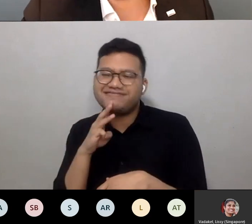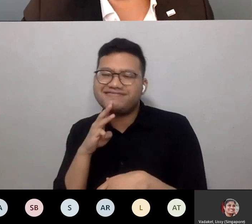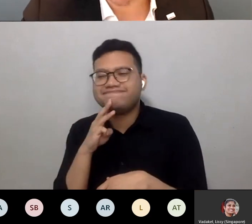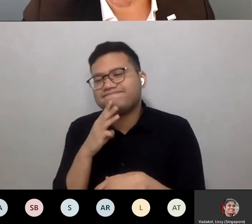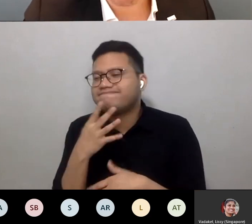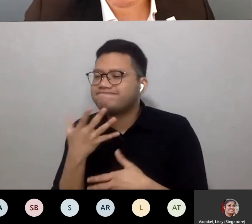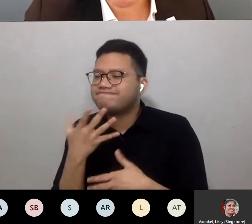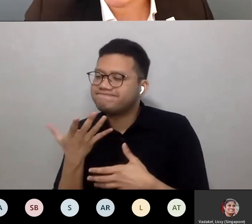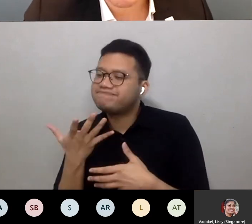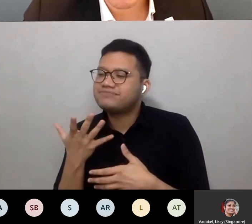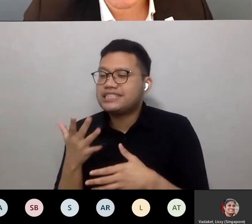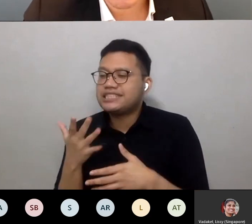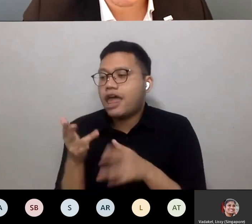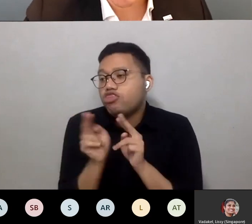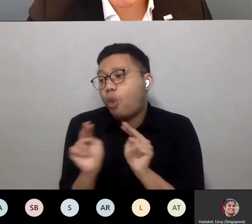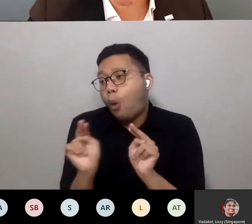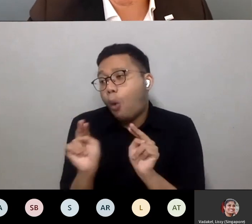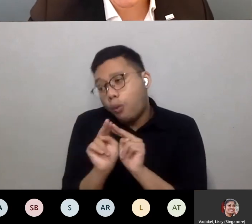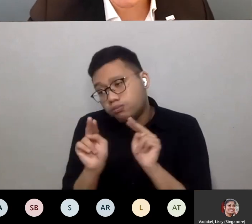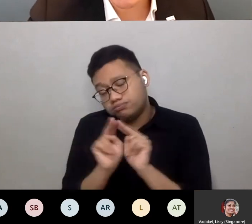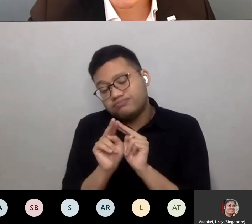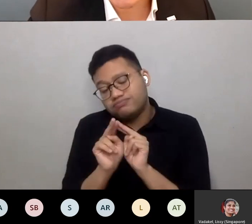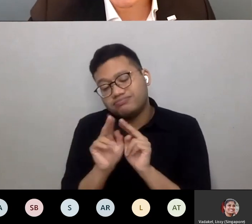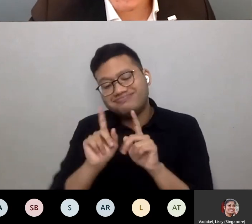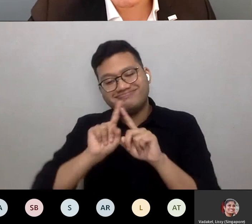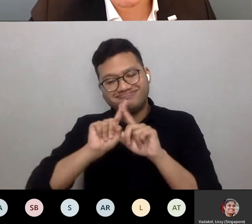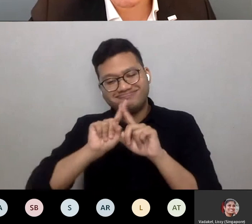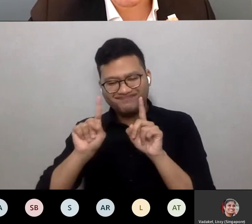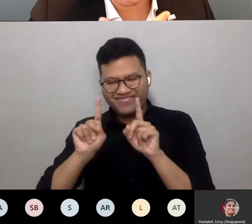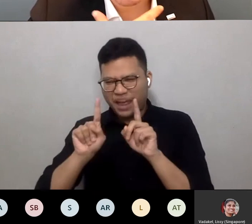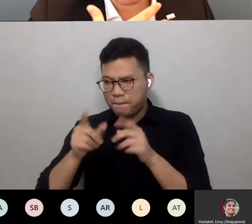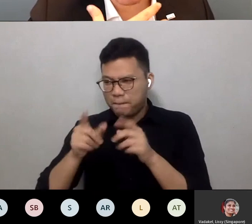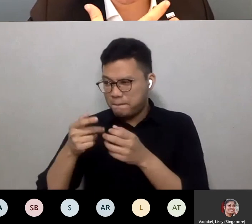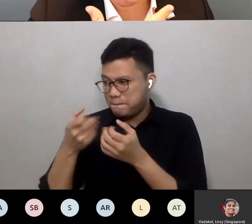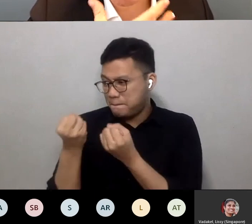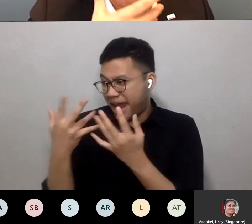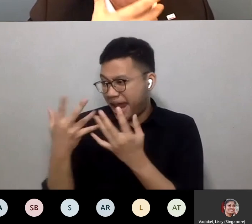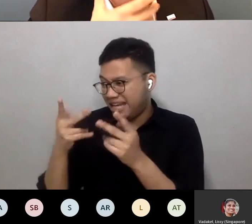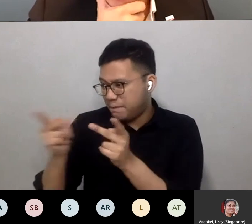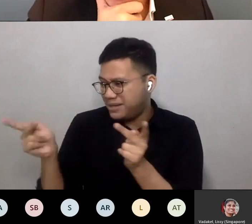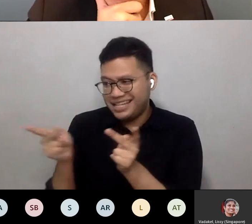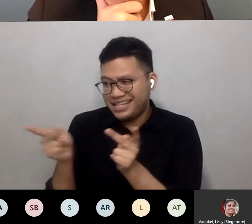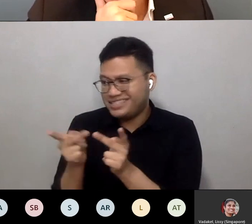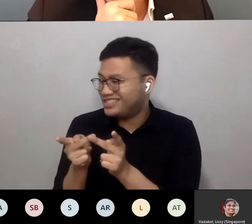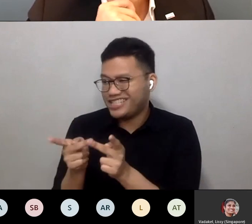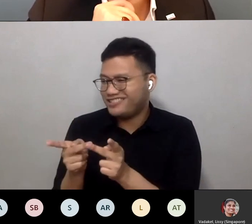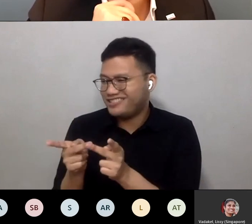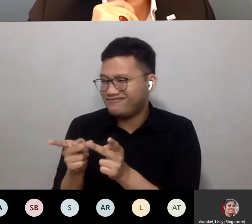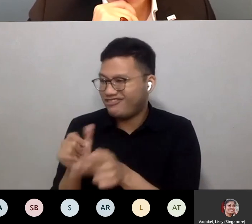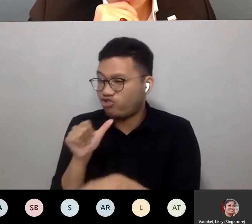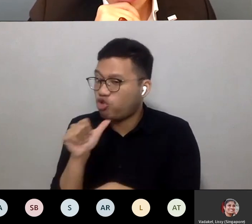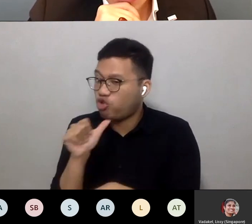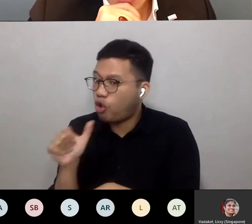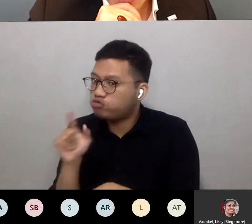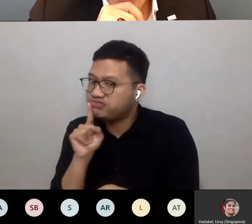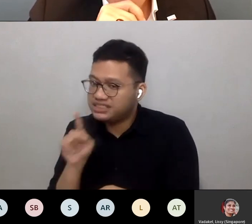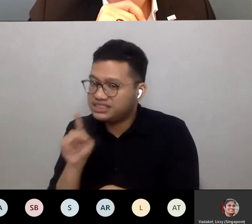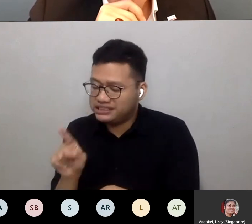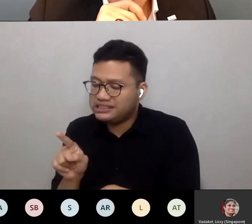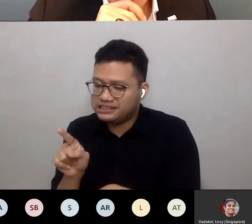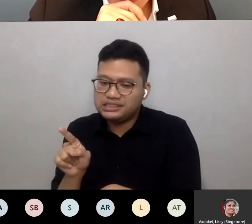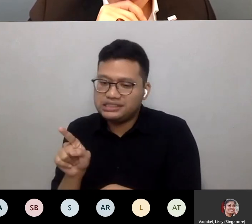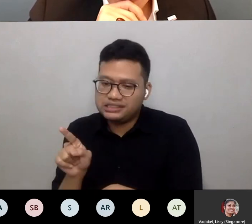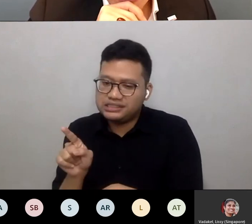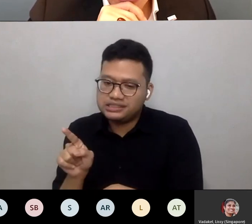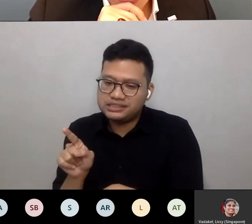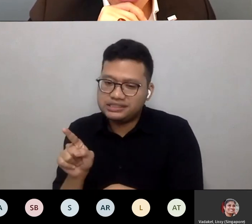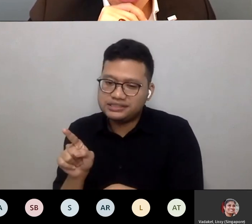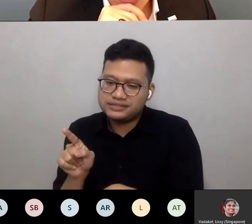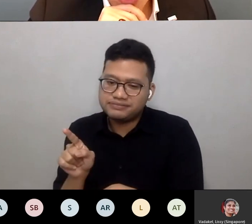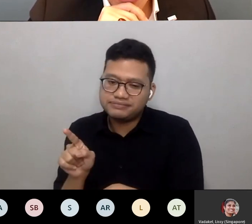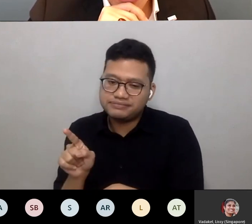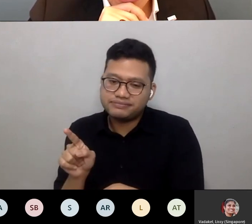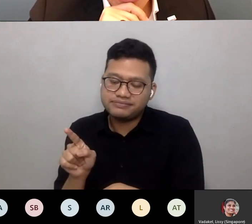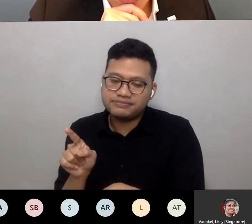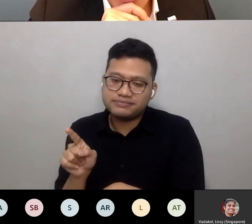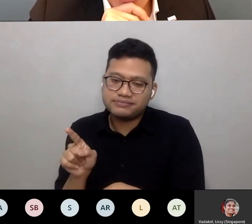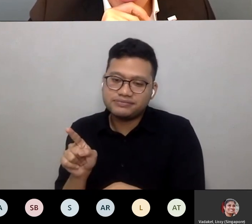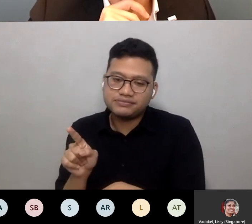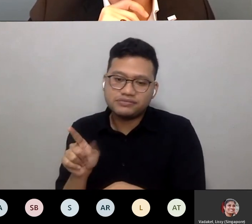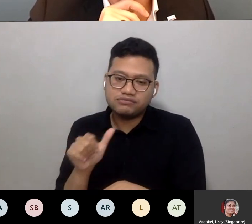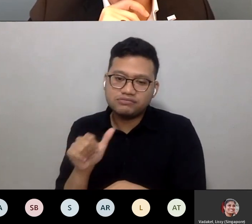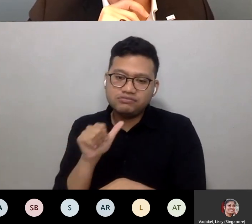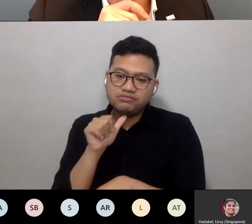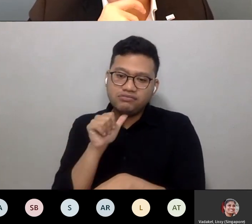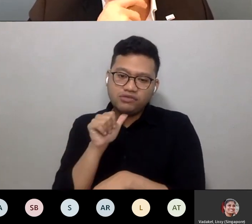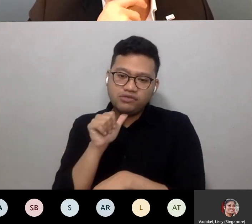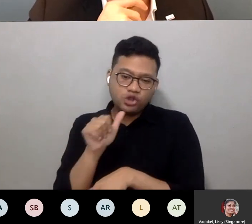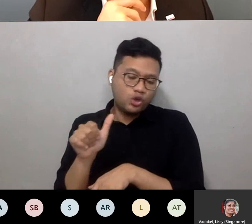the norm, in so many places it isn't. It's still something that is not